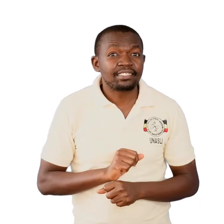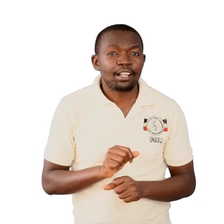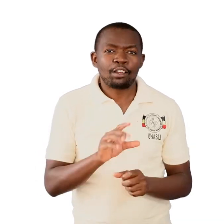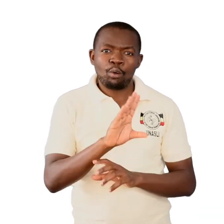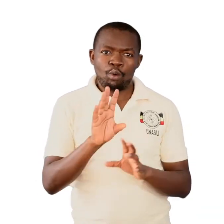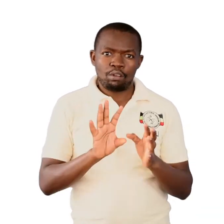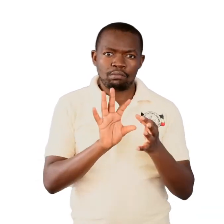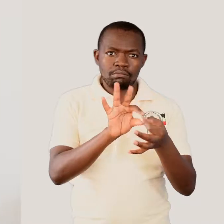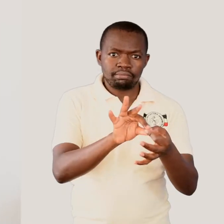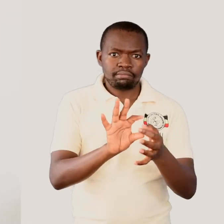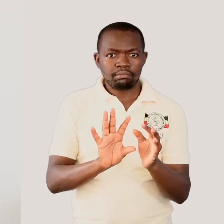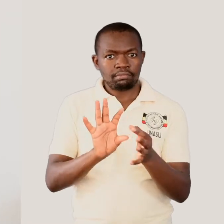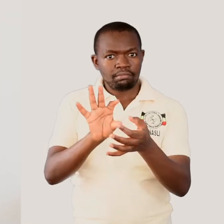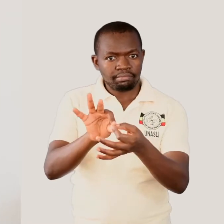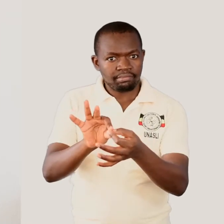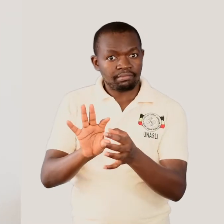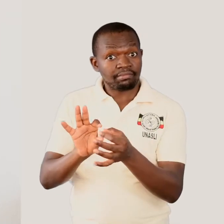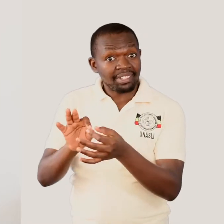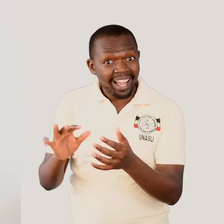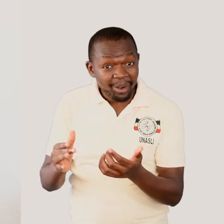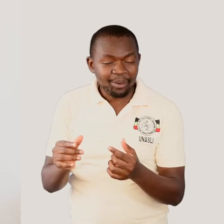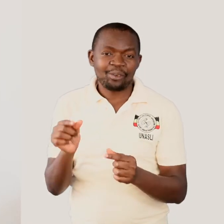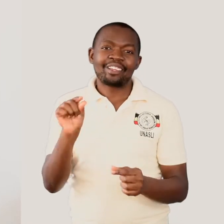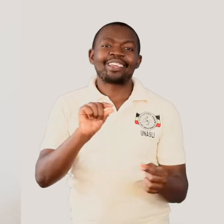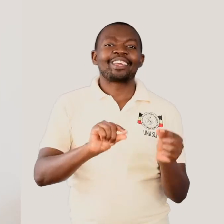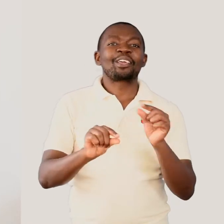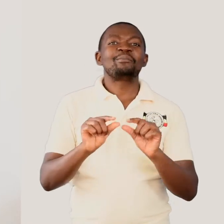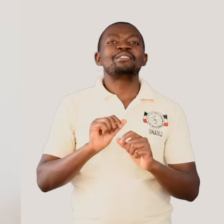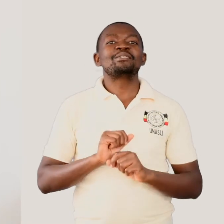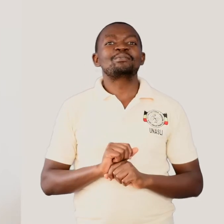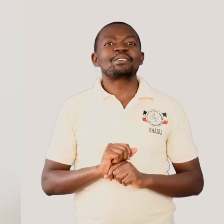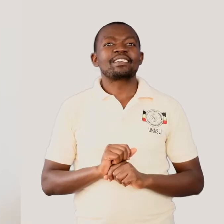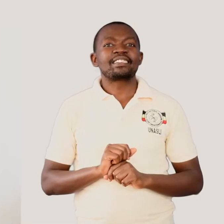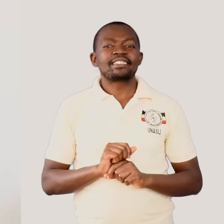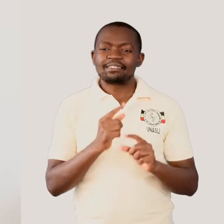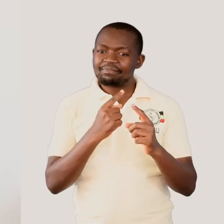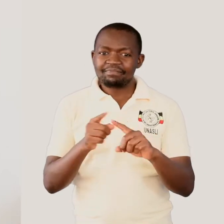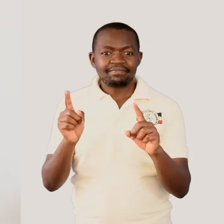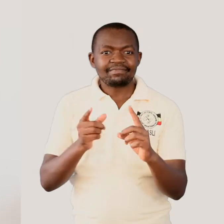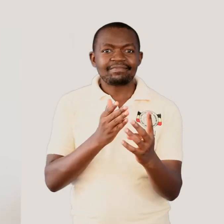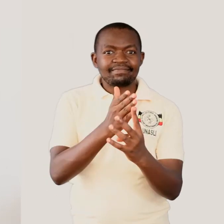to chemistry in one way or the other.